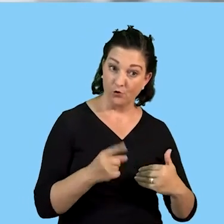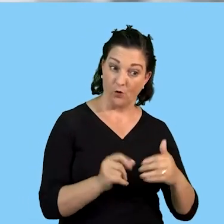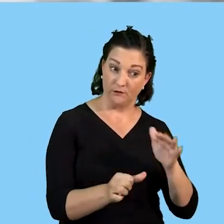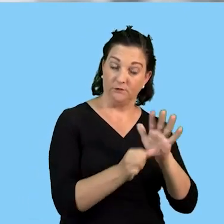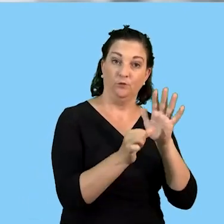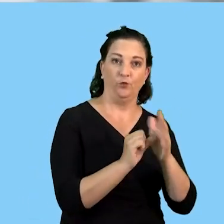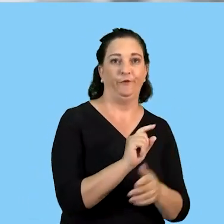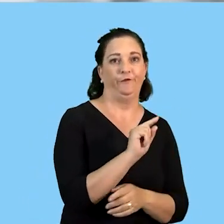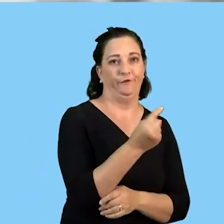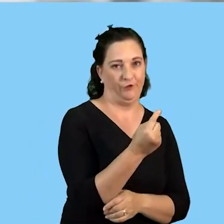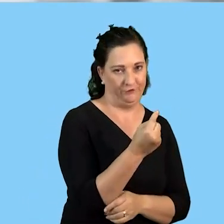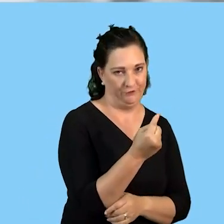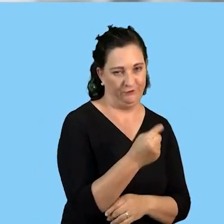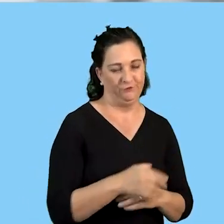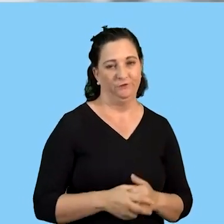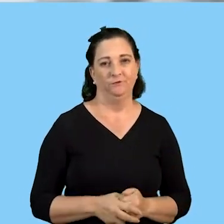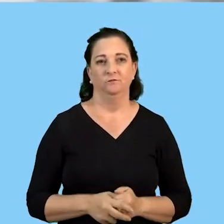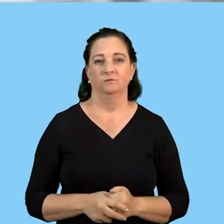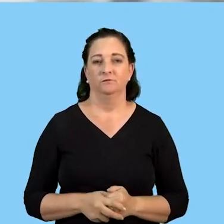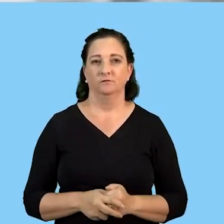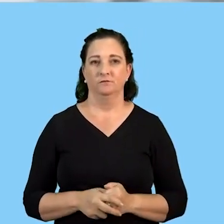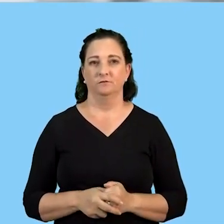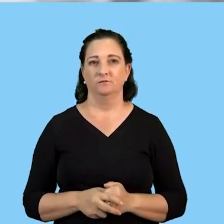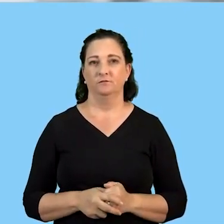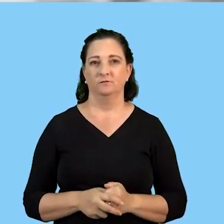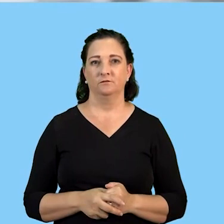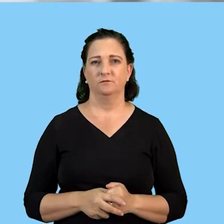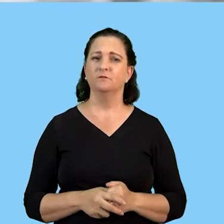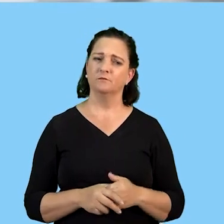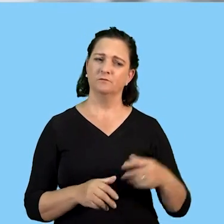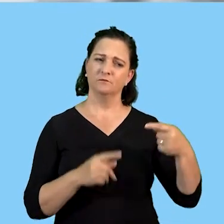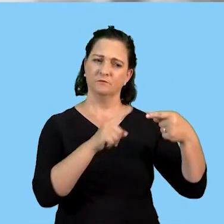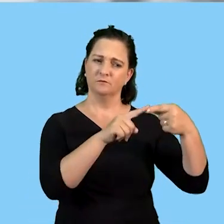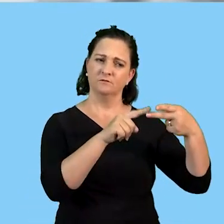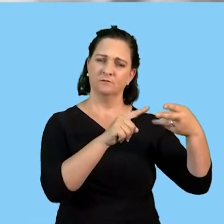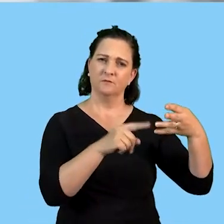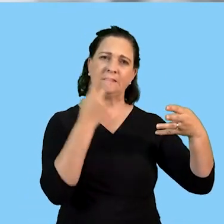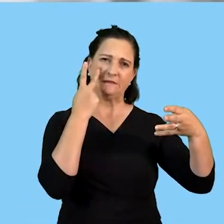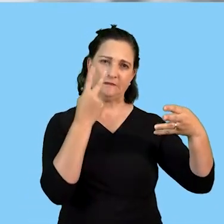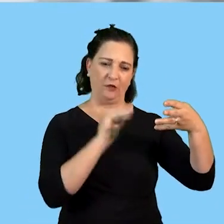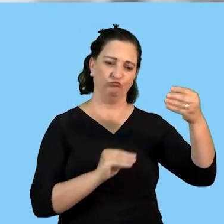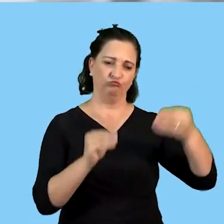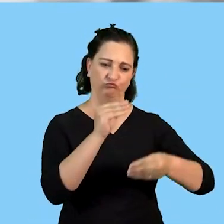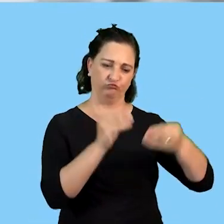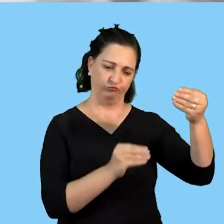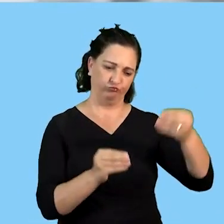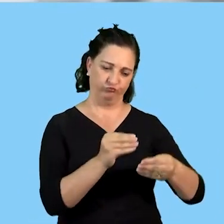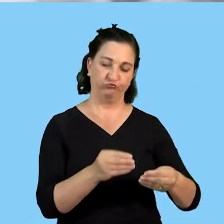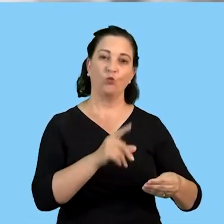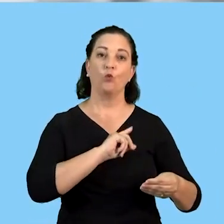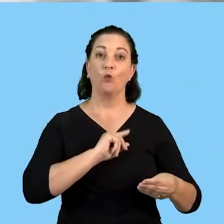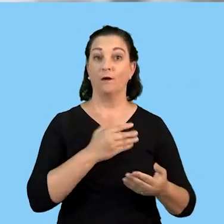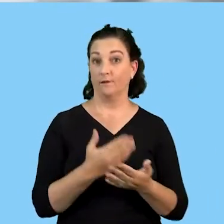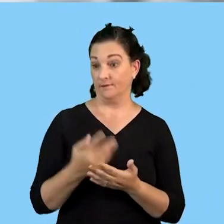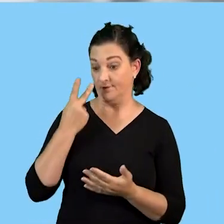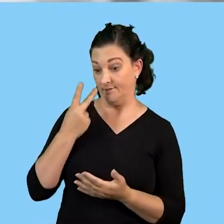important activities first because they would have been prioritized those activities on an action plan so that